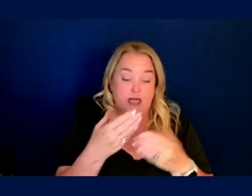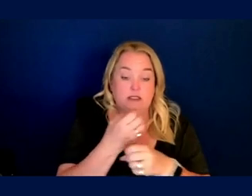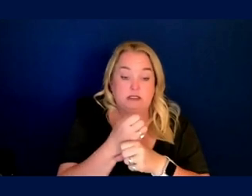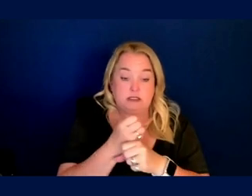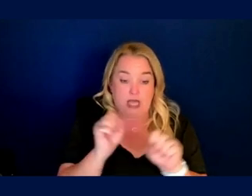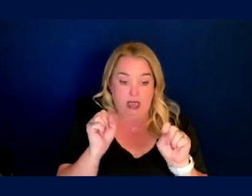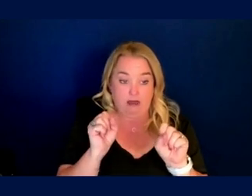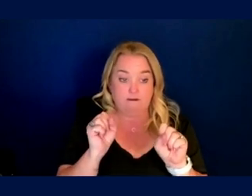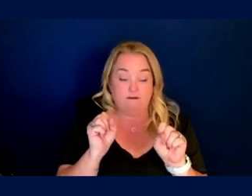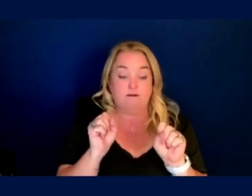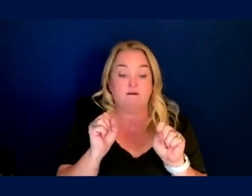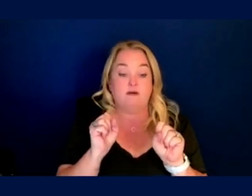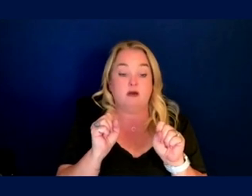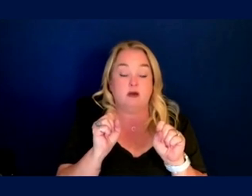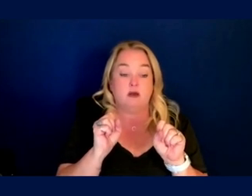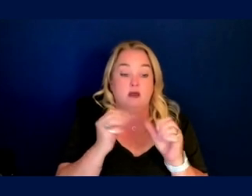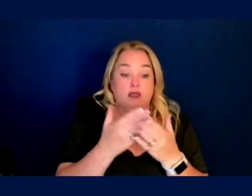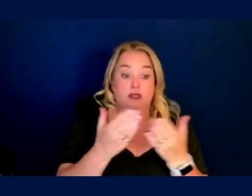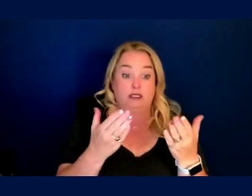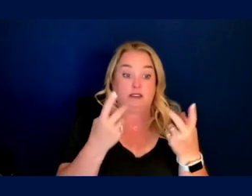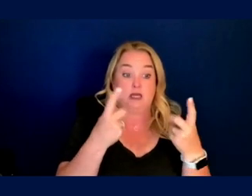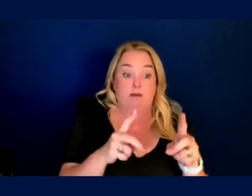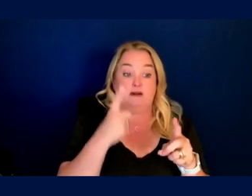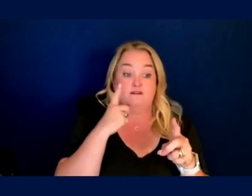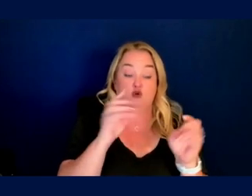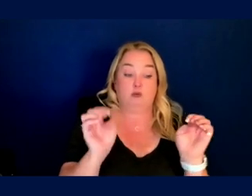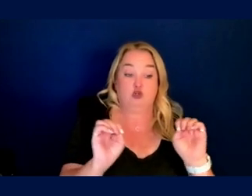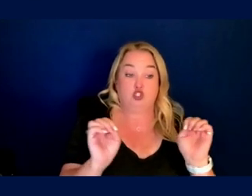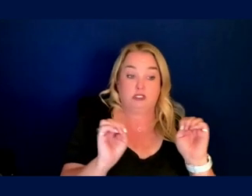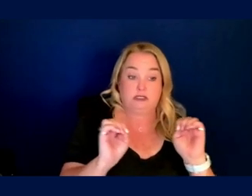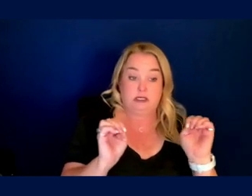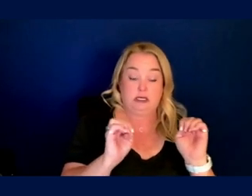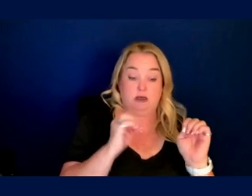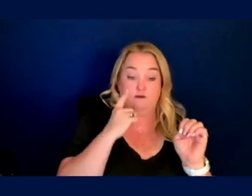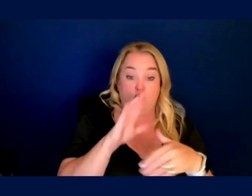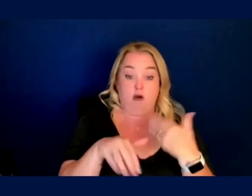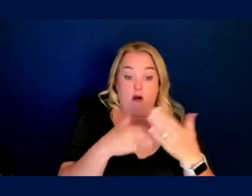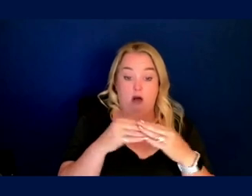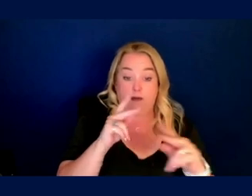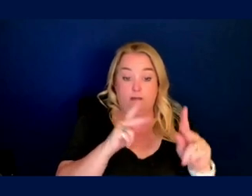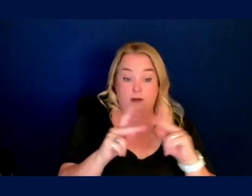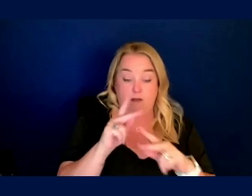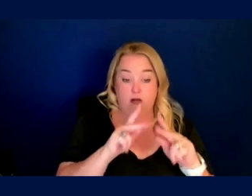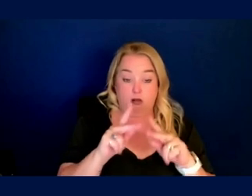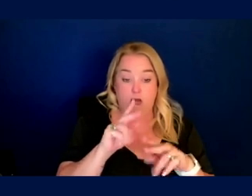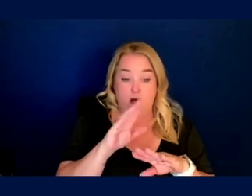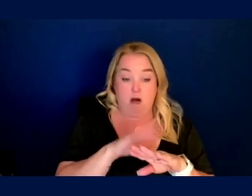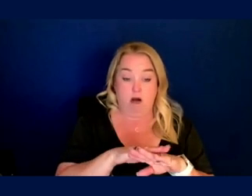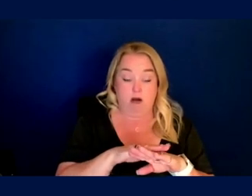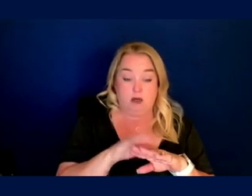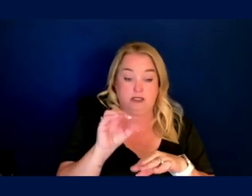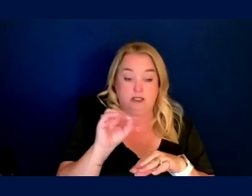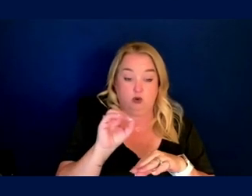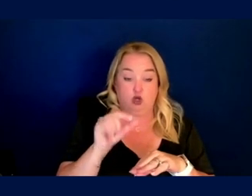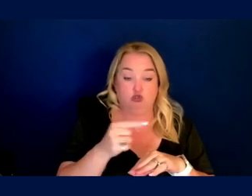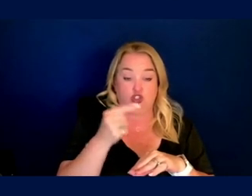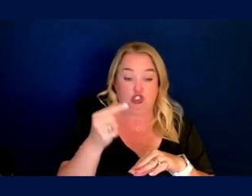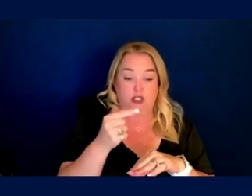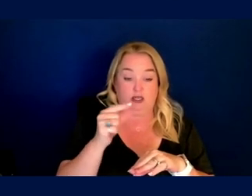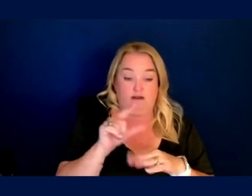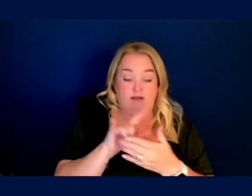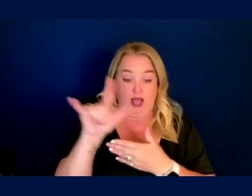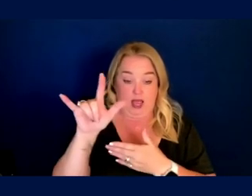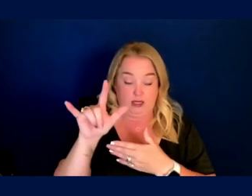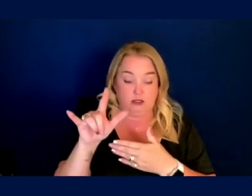ingress and egress in emergency for all people on board of a zero G flight. won't speak for zero G, but